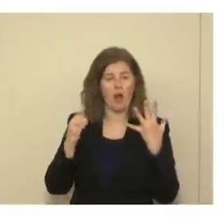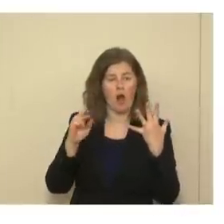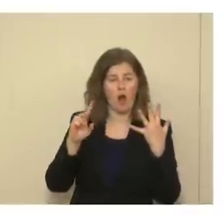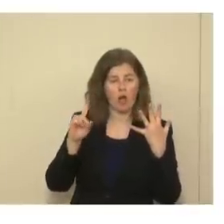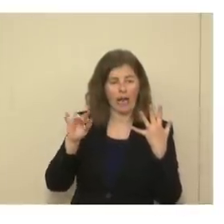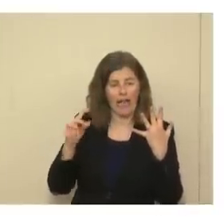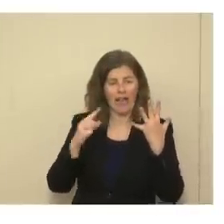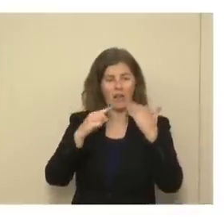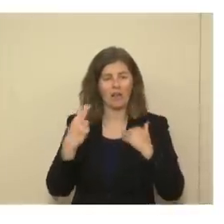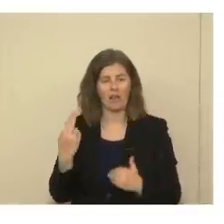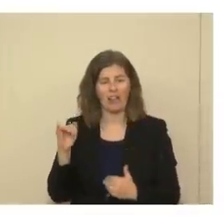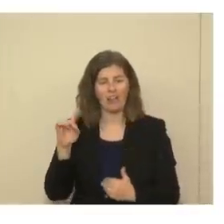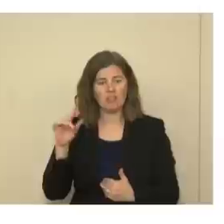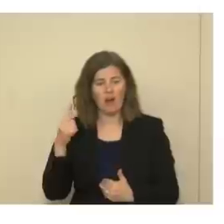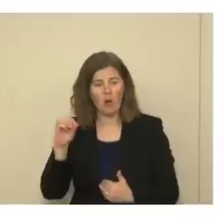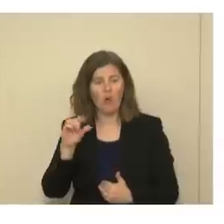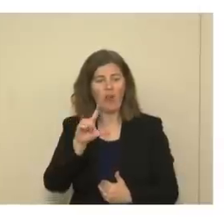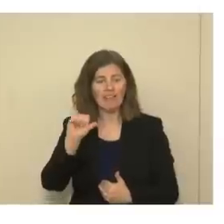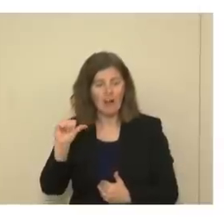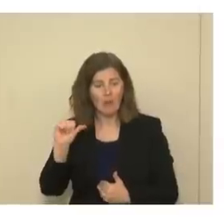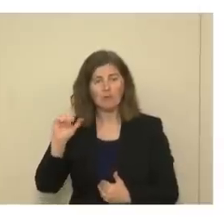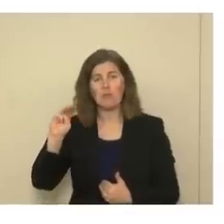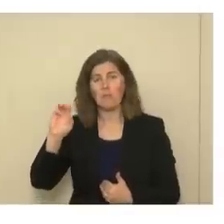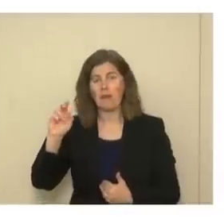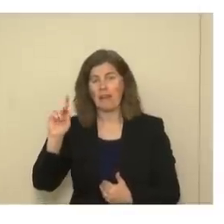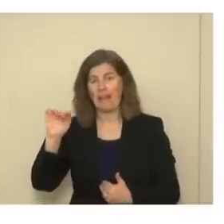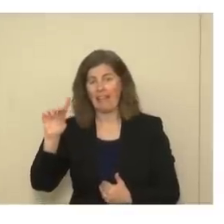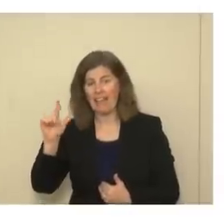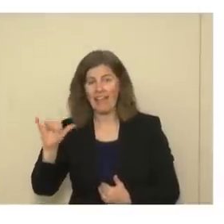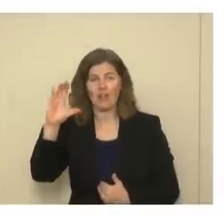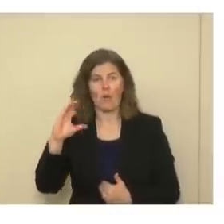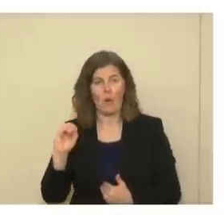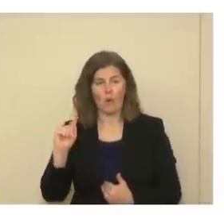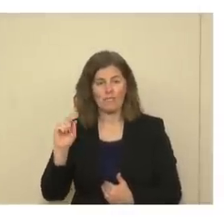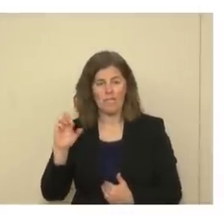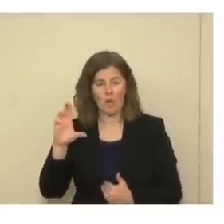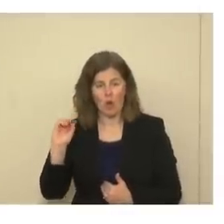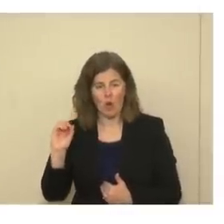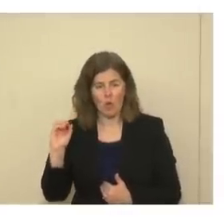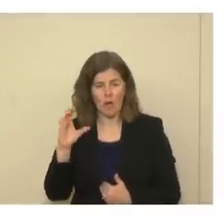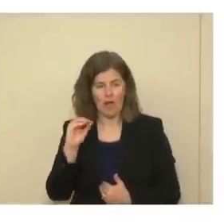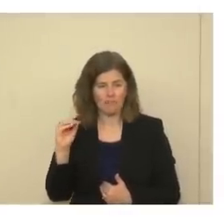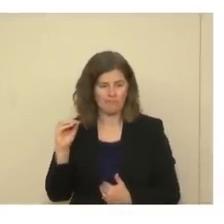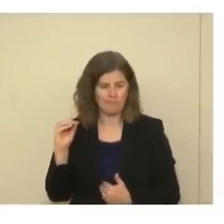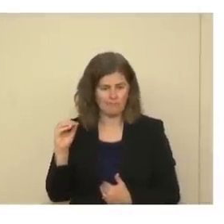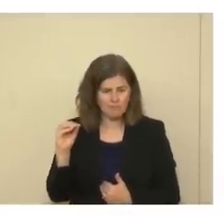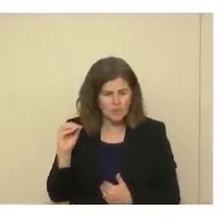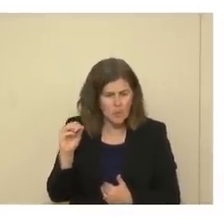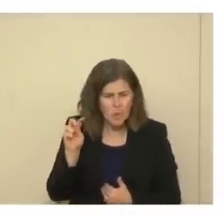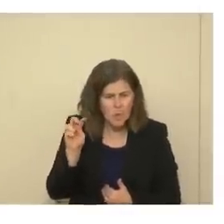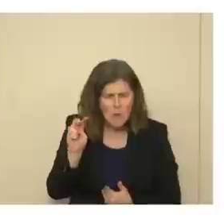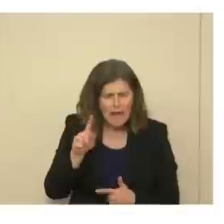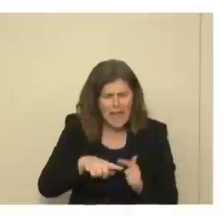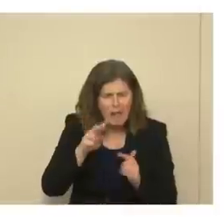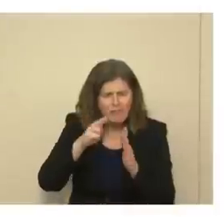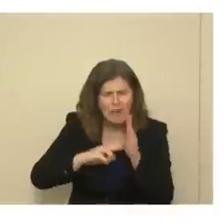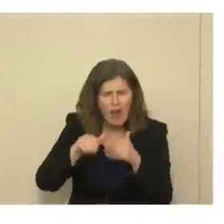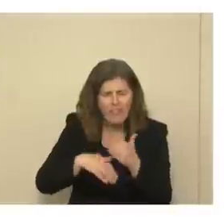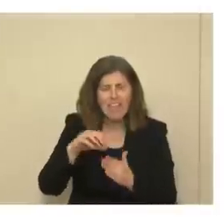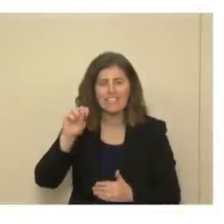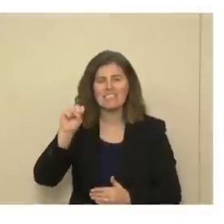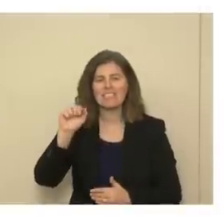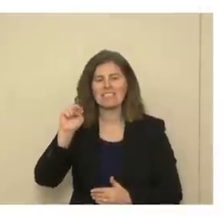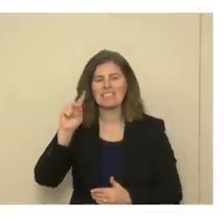Hidalgo, Los Alamos, McKinley, Otero, and I can't read all those.